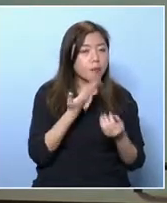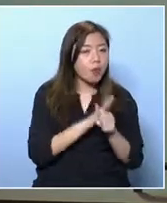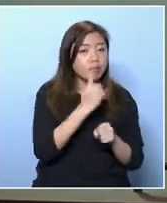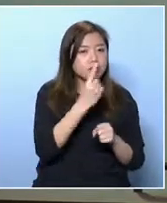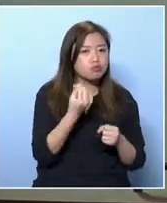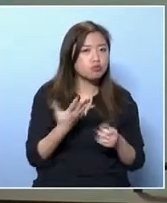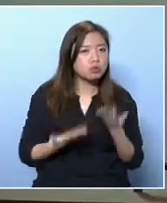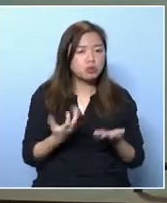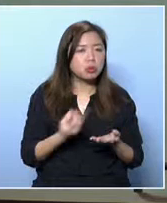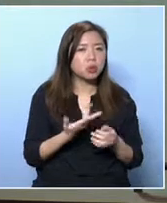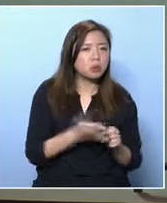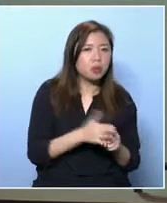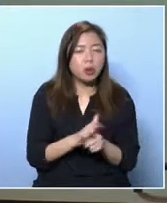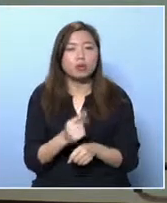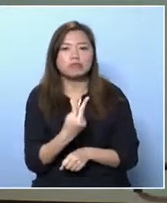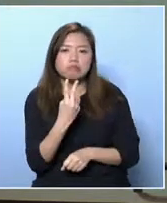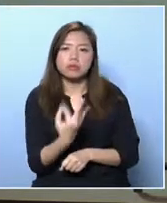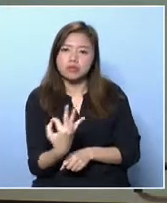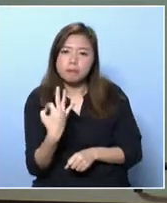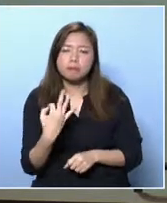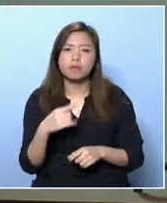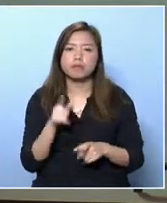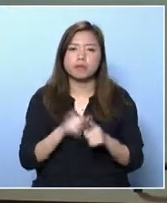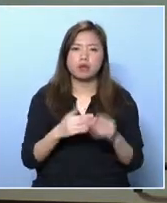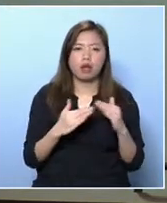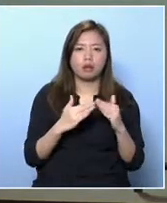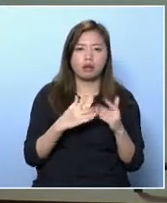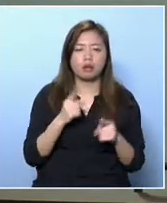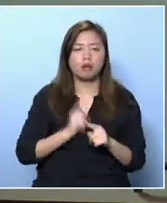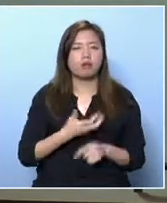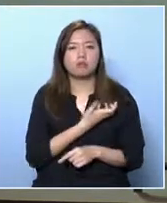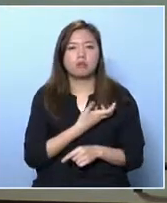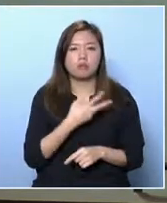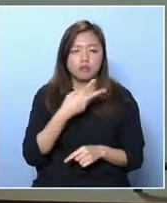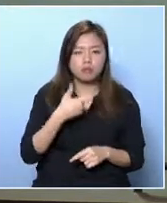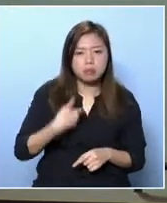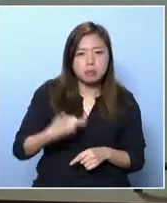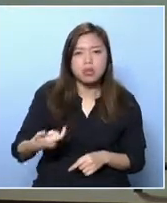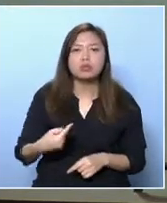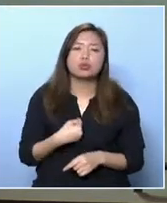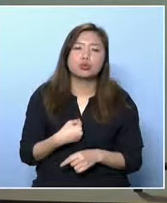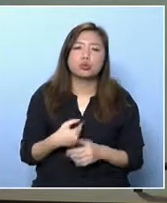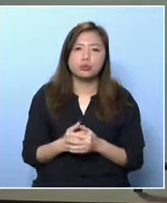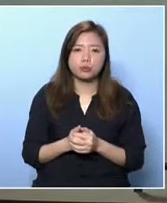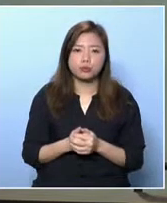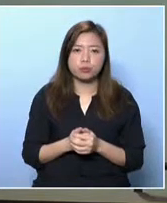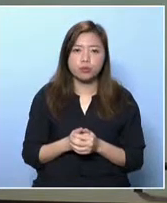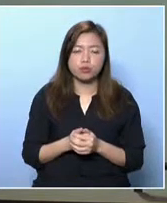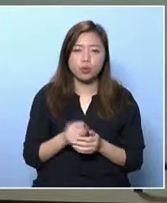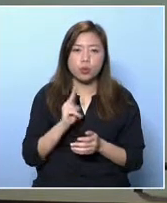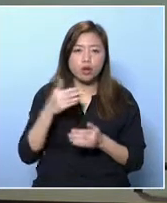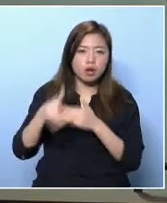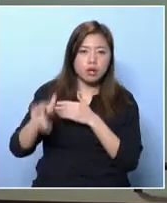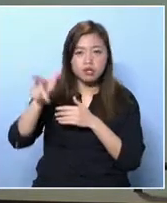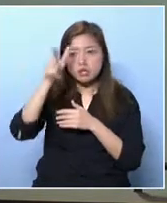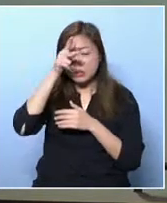If feelings are done at the age of six, very often they will have to do it again when they grow